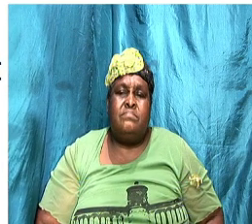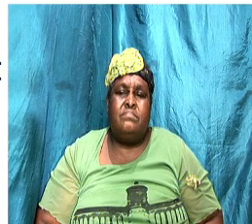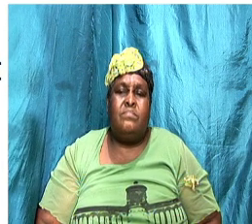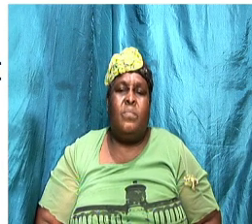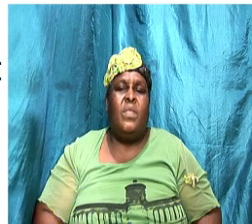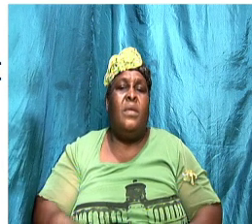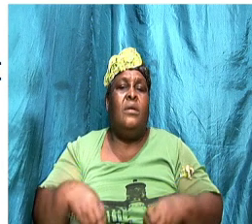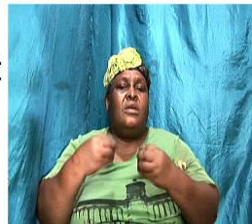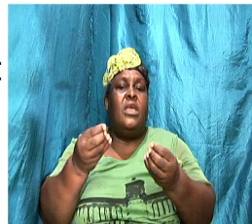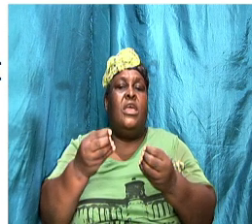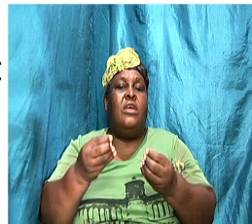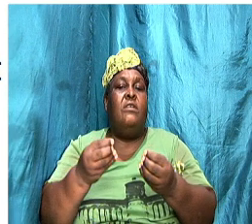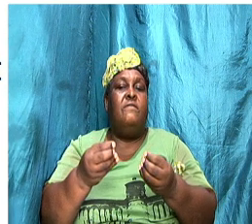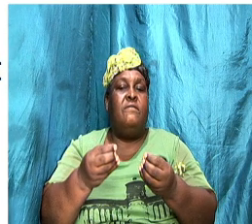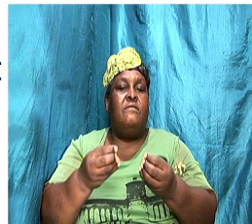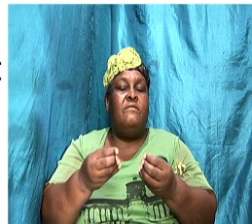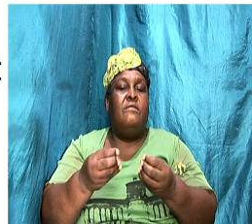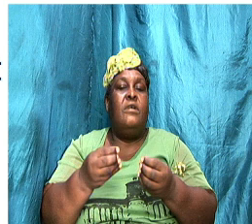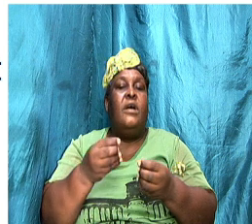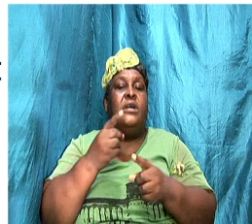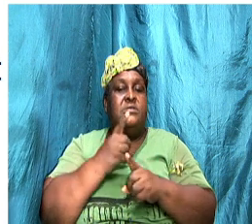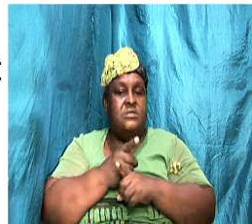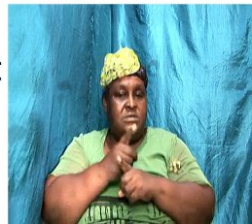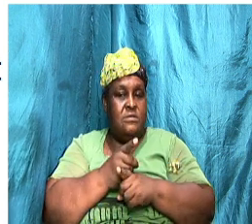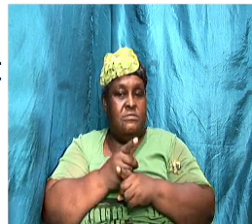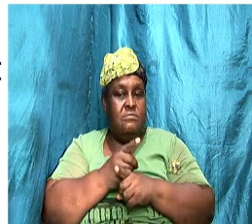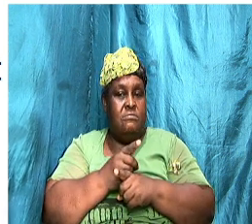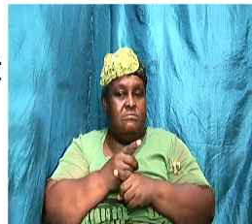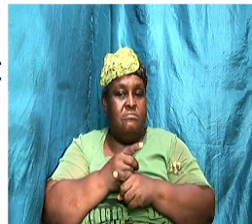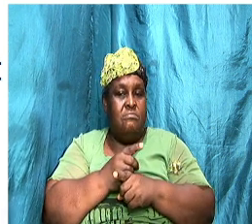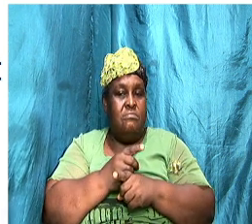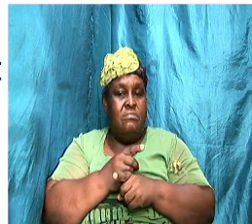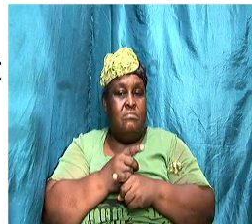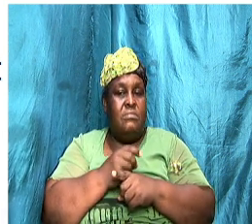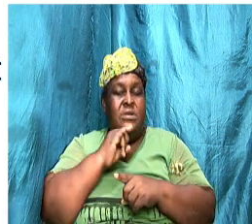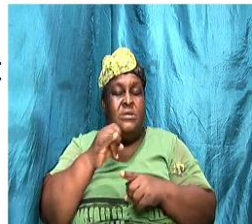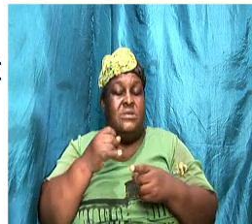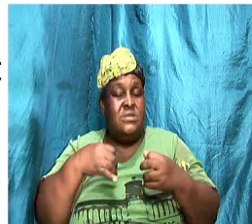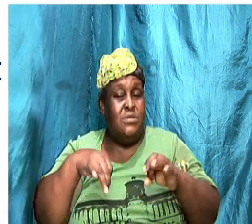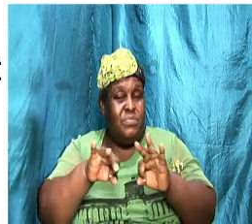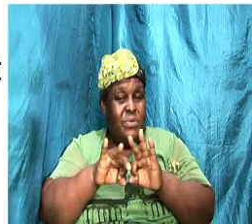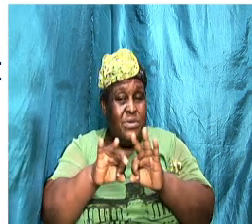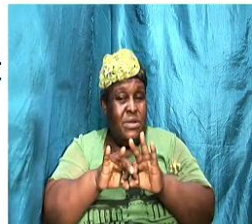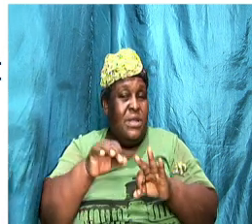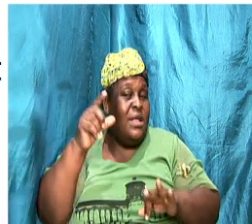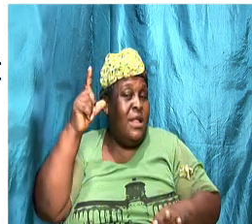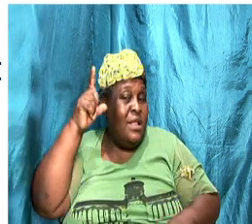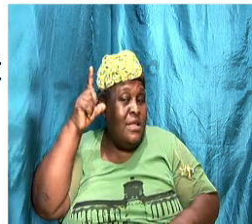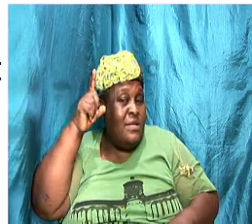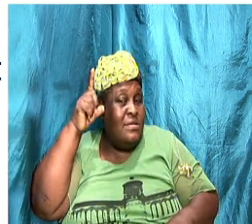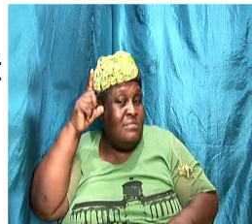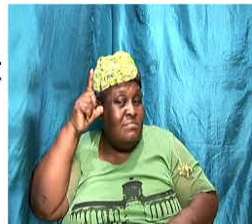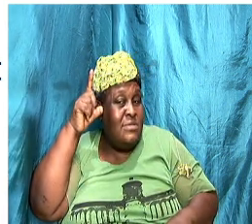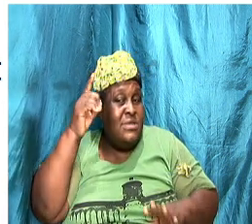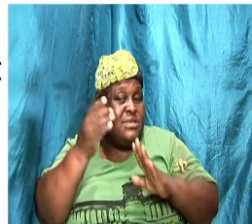give feedback giving feedback is important listening is a technique